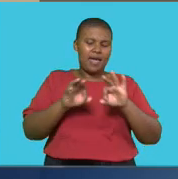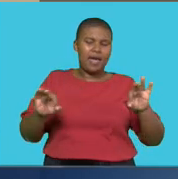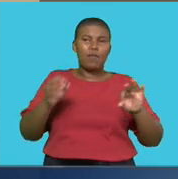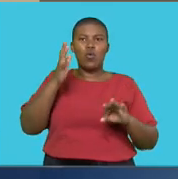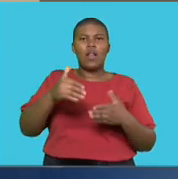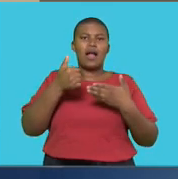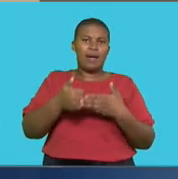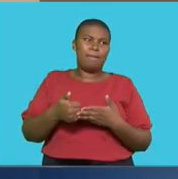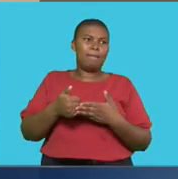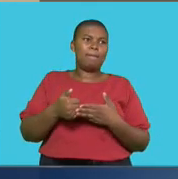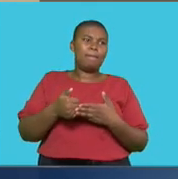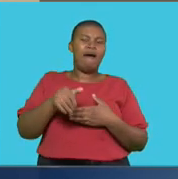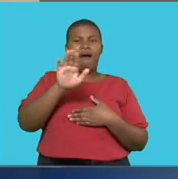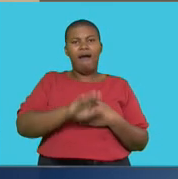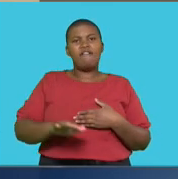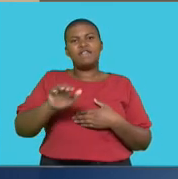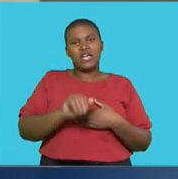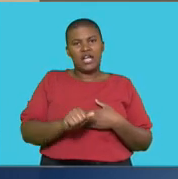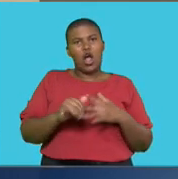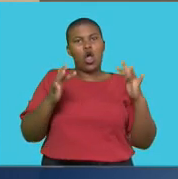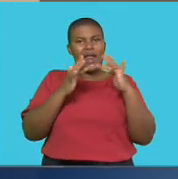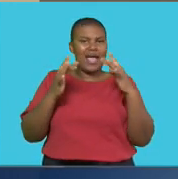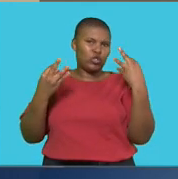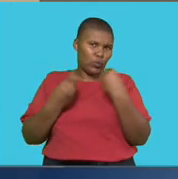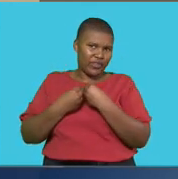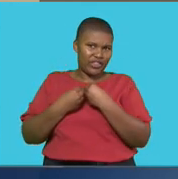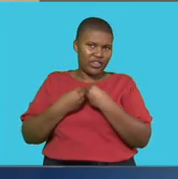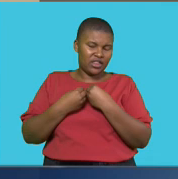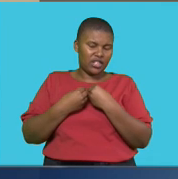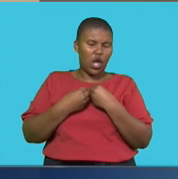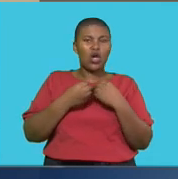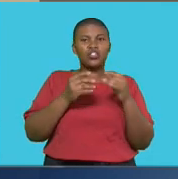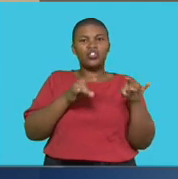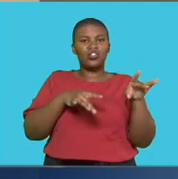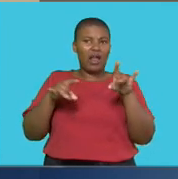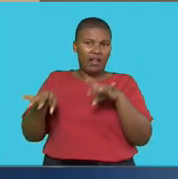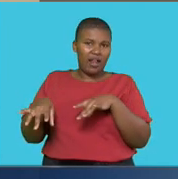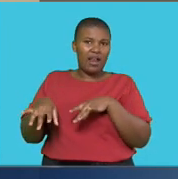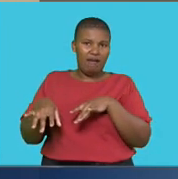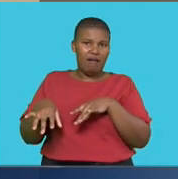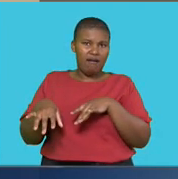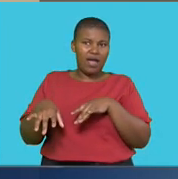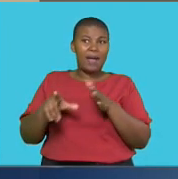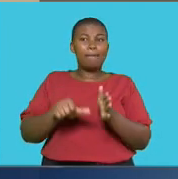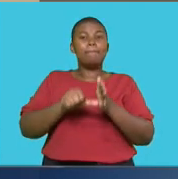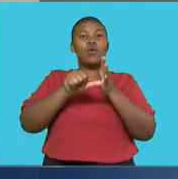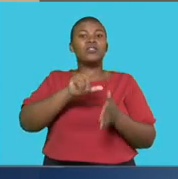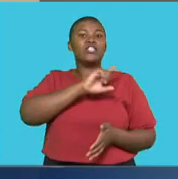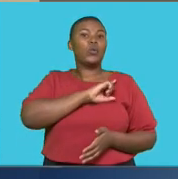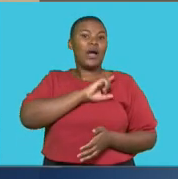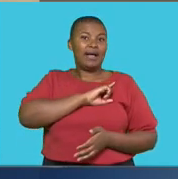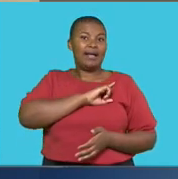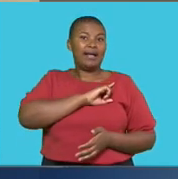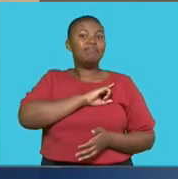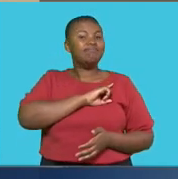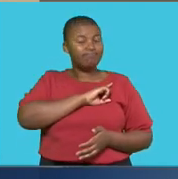connect with Australia for internet connectivity. Why this is important? This is important for a number